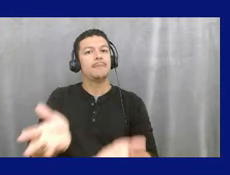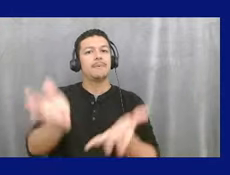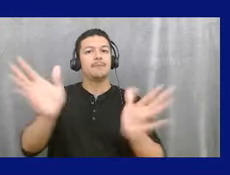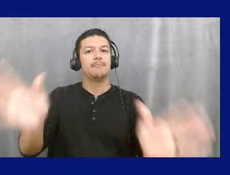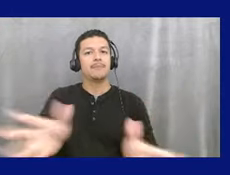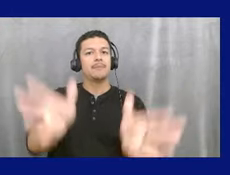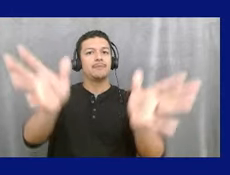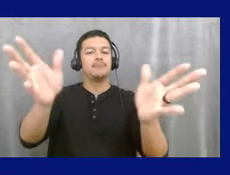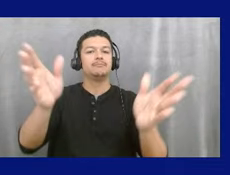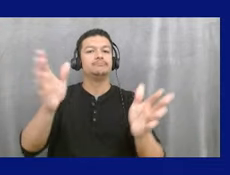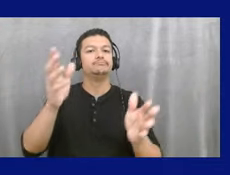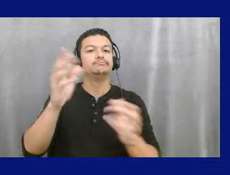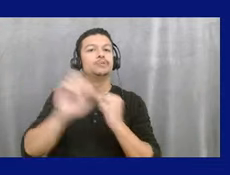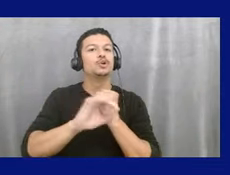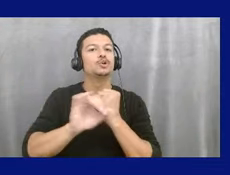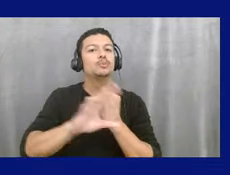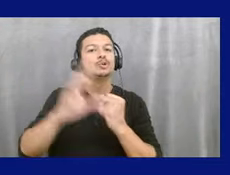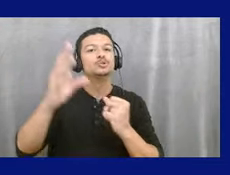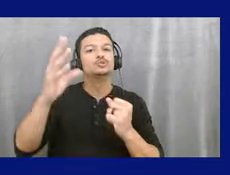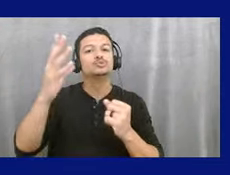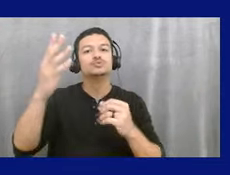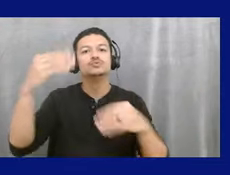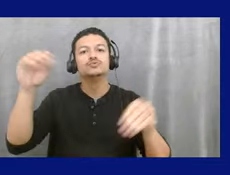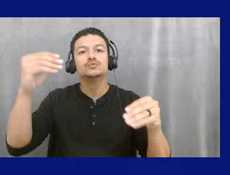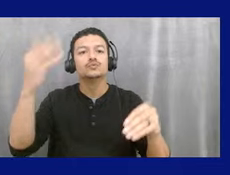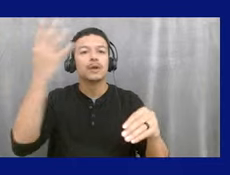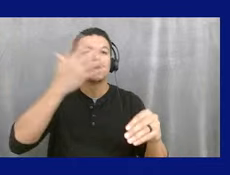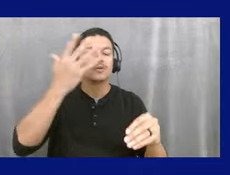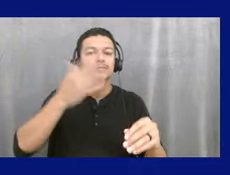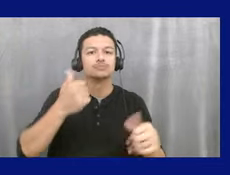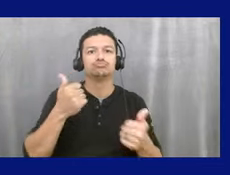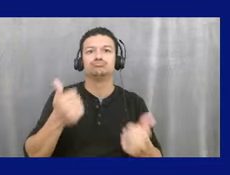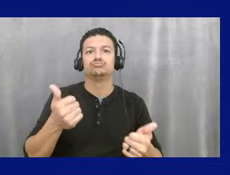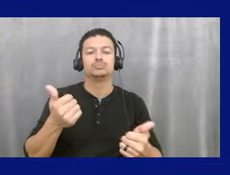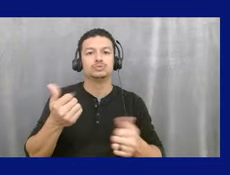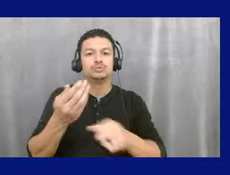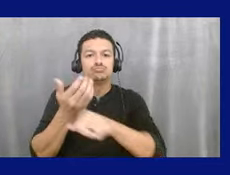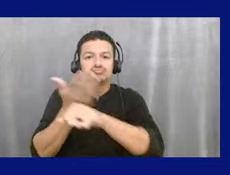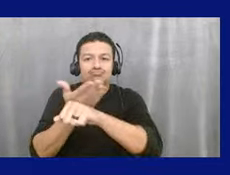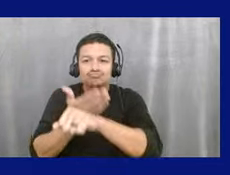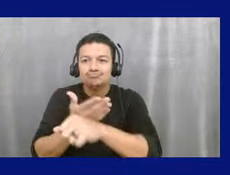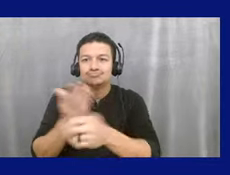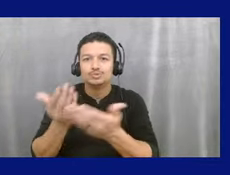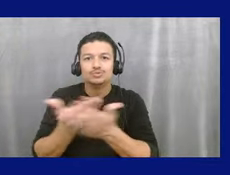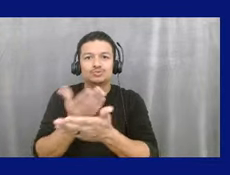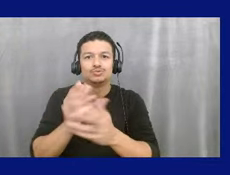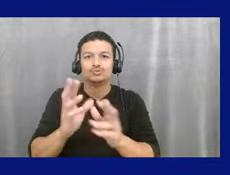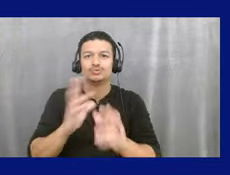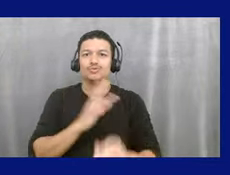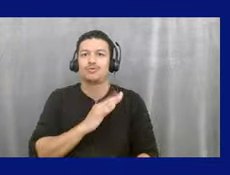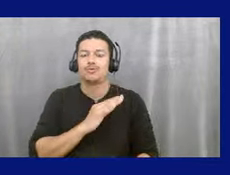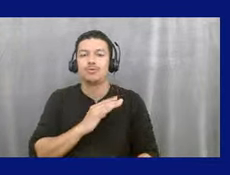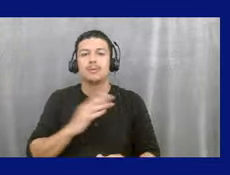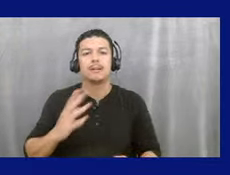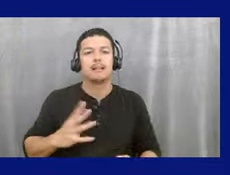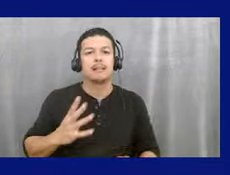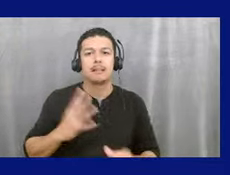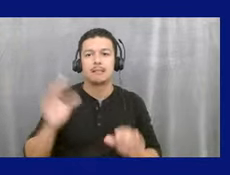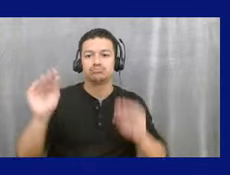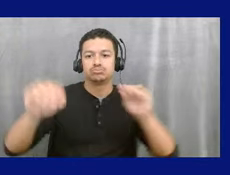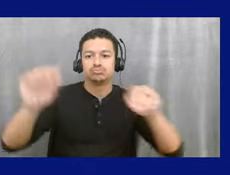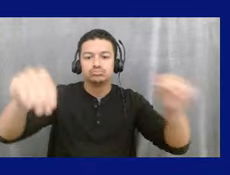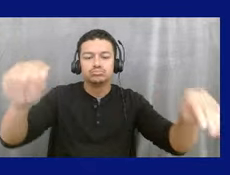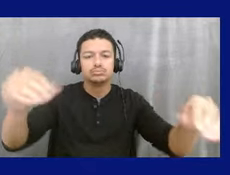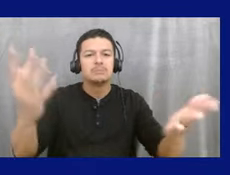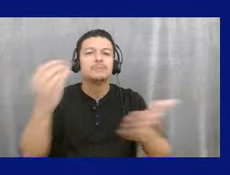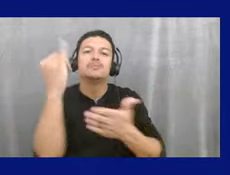um, to really revitalize the area while they're vacant and working with the, the, the property owners, um, to provide some artistic designs